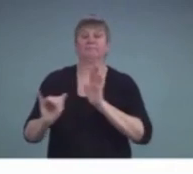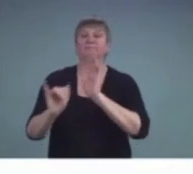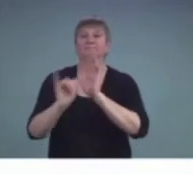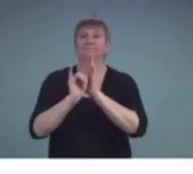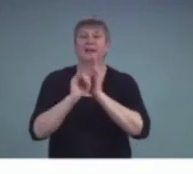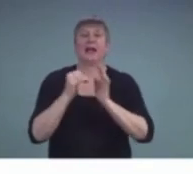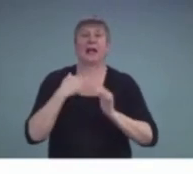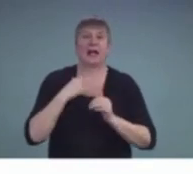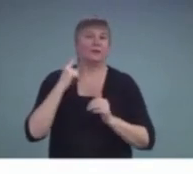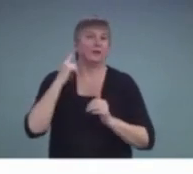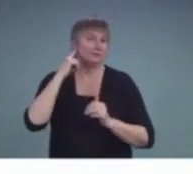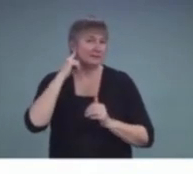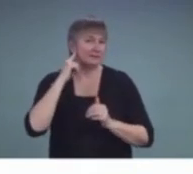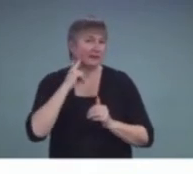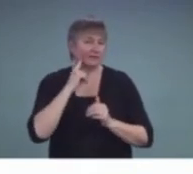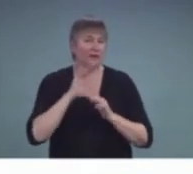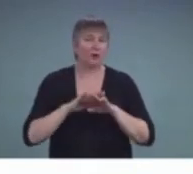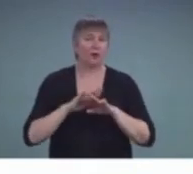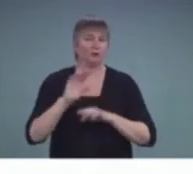right ear occurred.